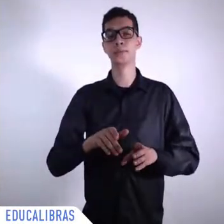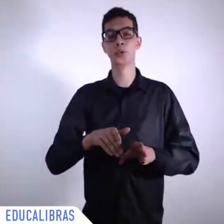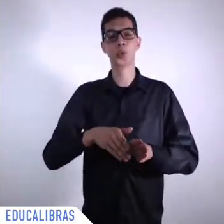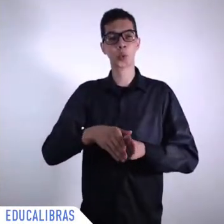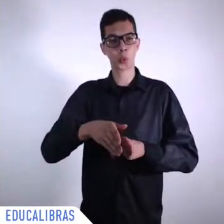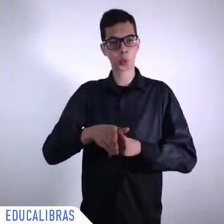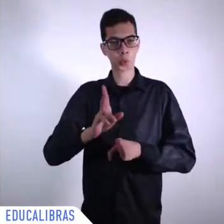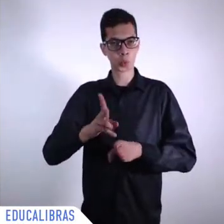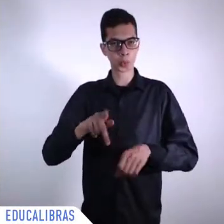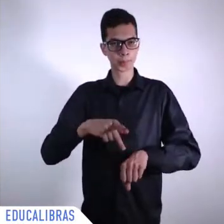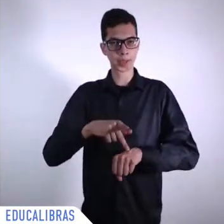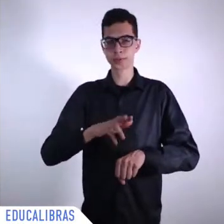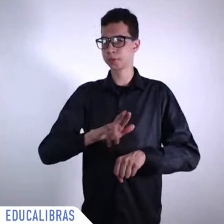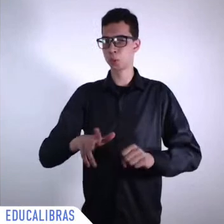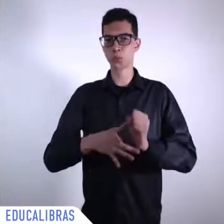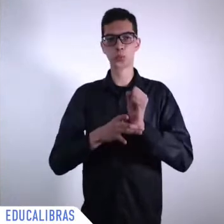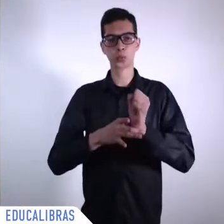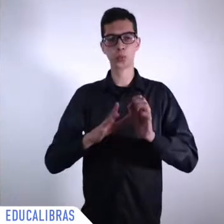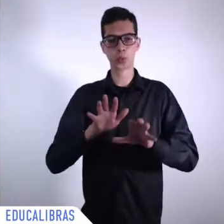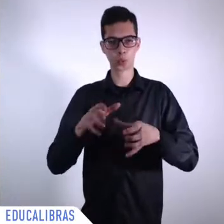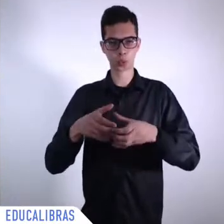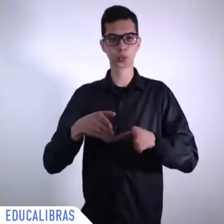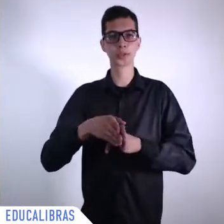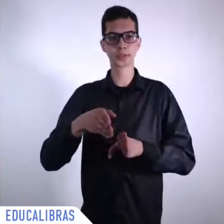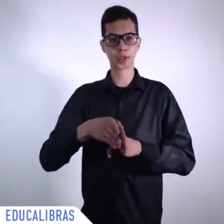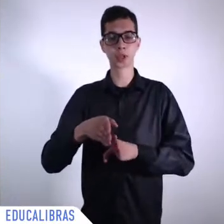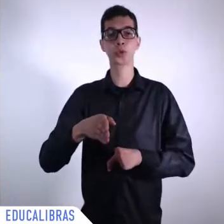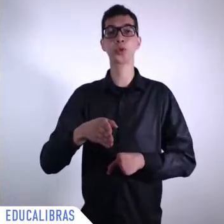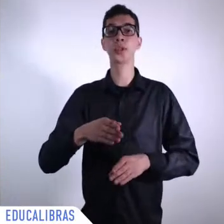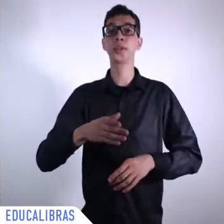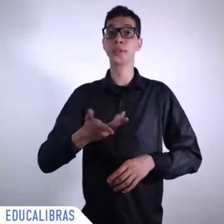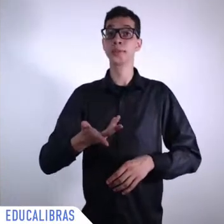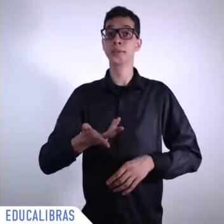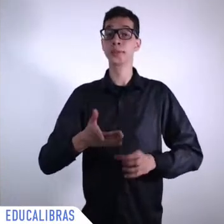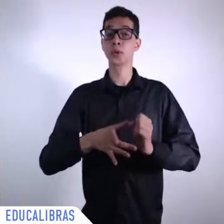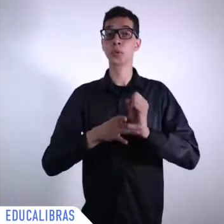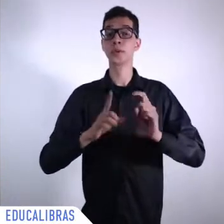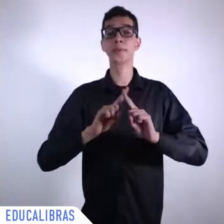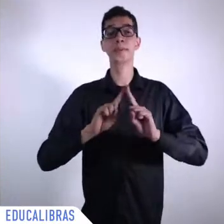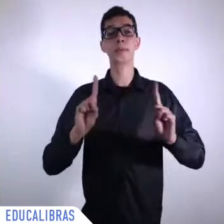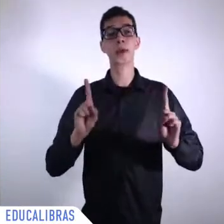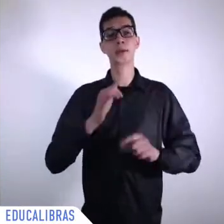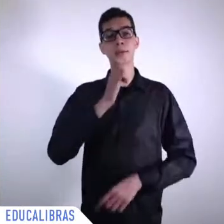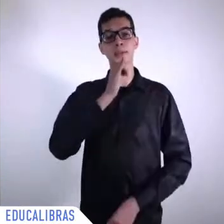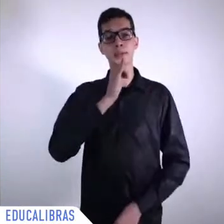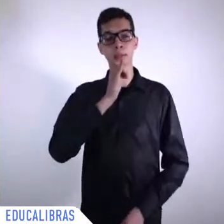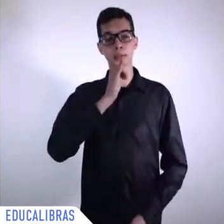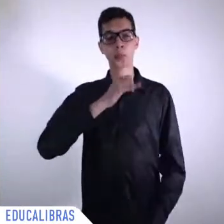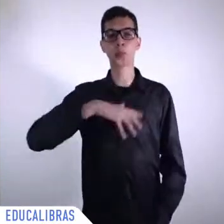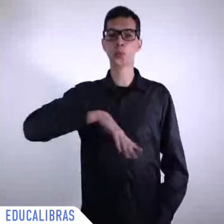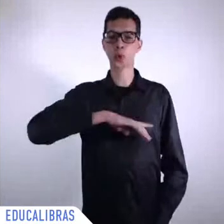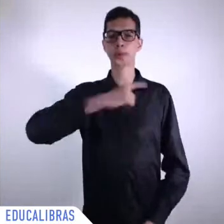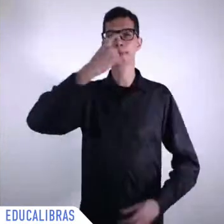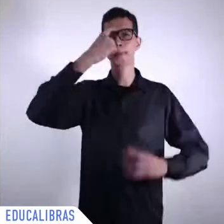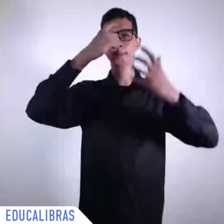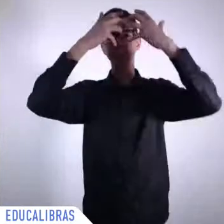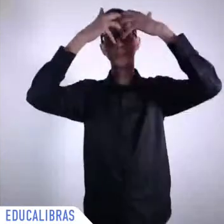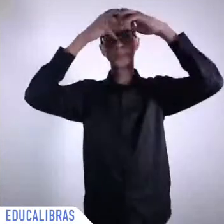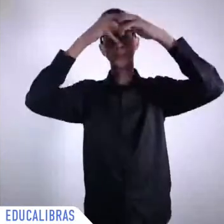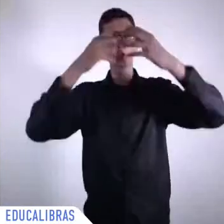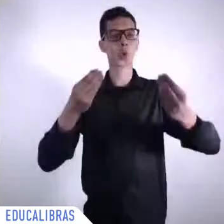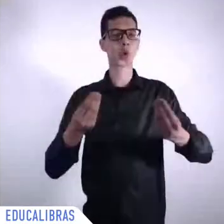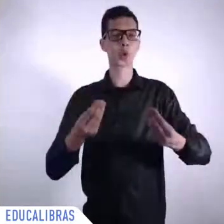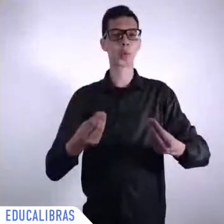WTO negotiations on trade Brazil was there with India European Union and the United States as the main